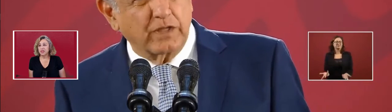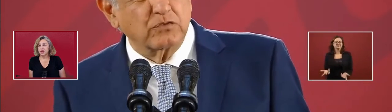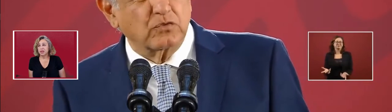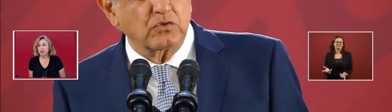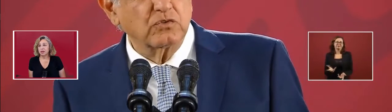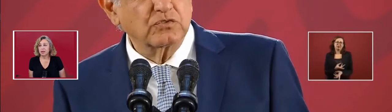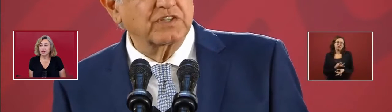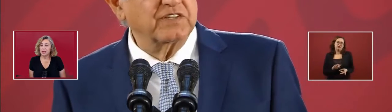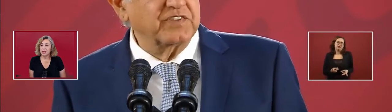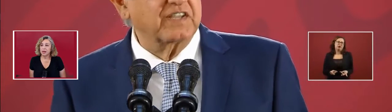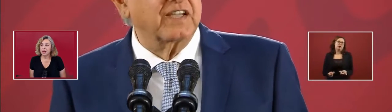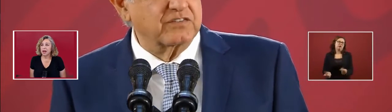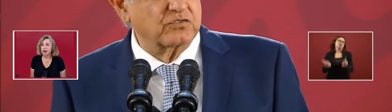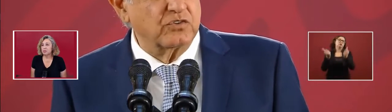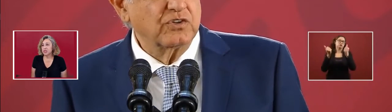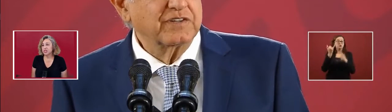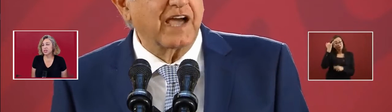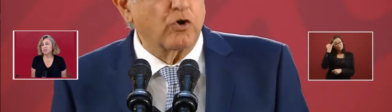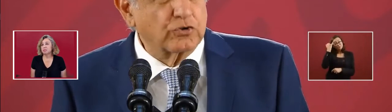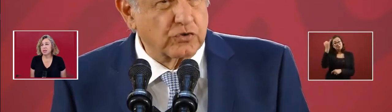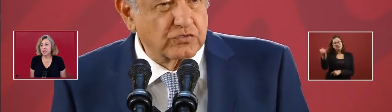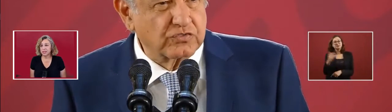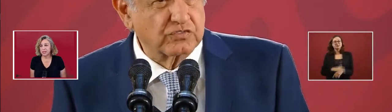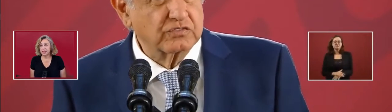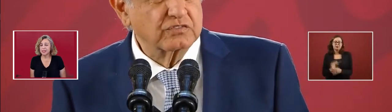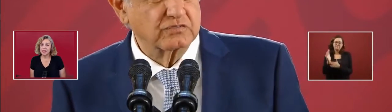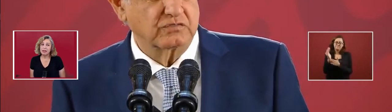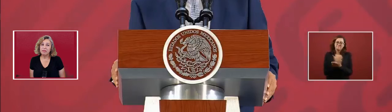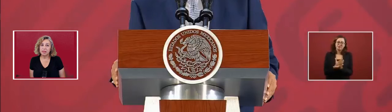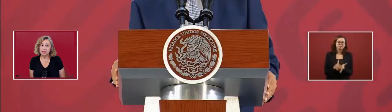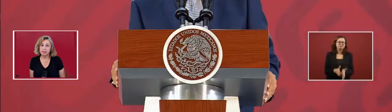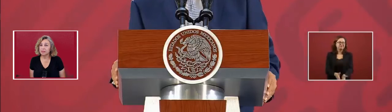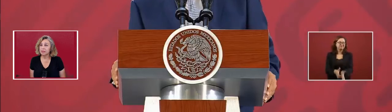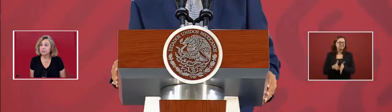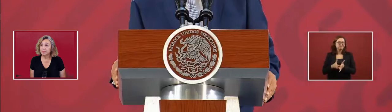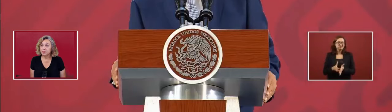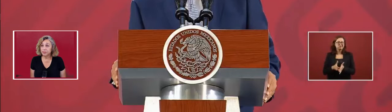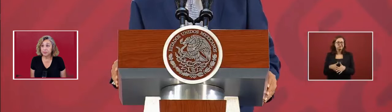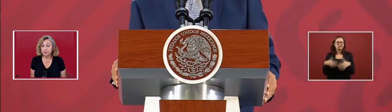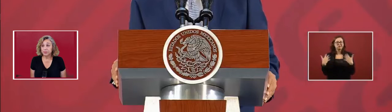Imagine how much this means in savings.